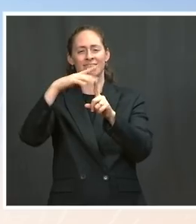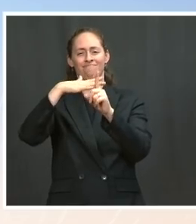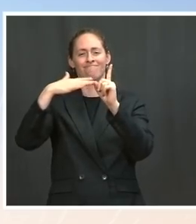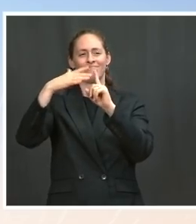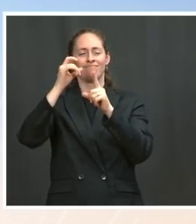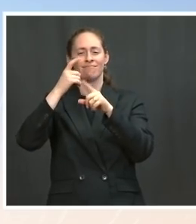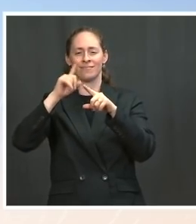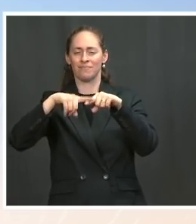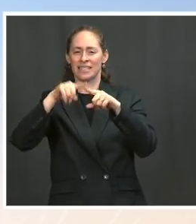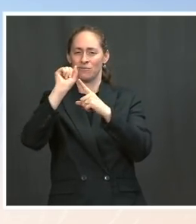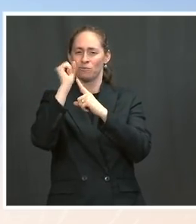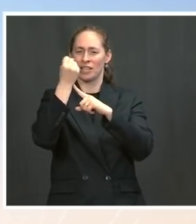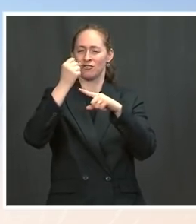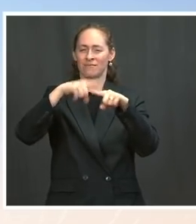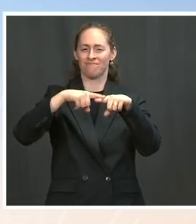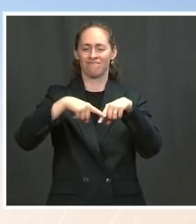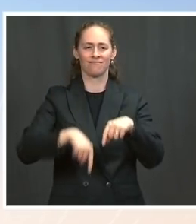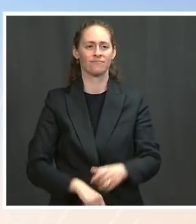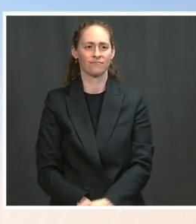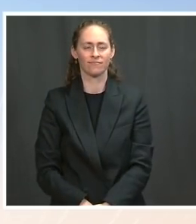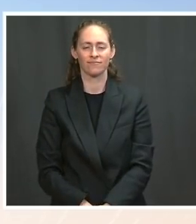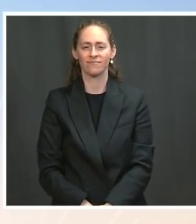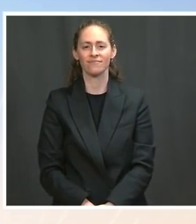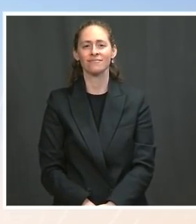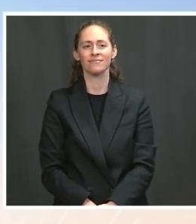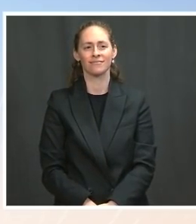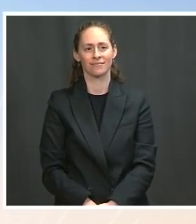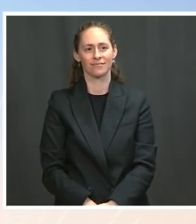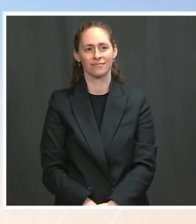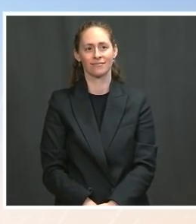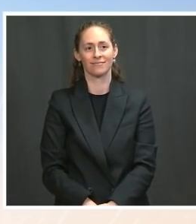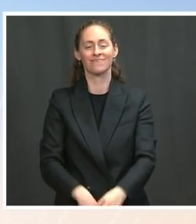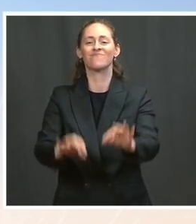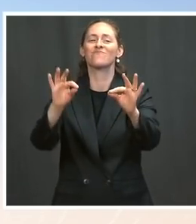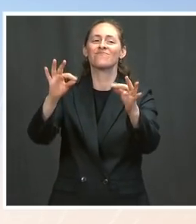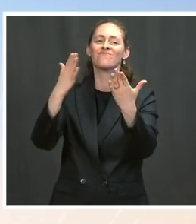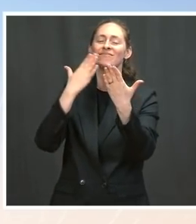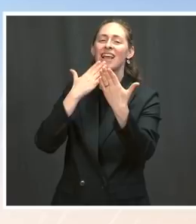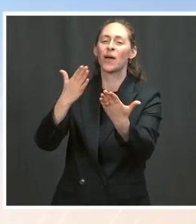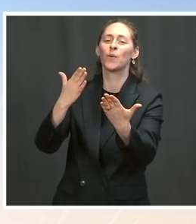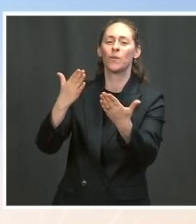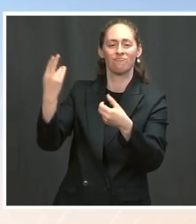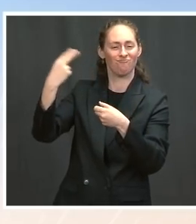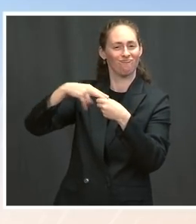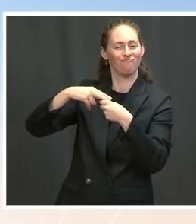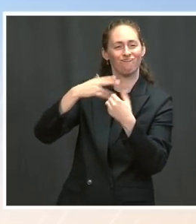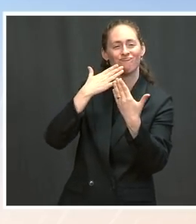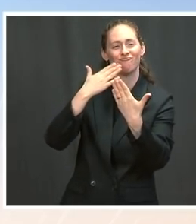The Pressure on how long